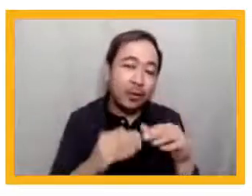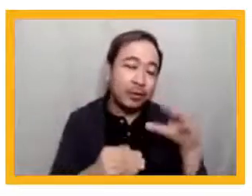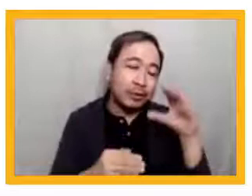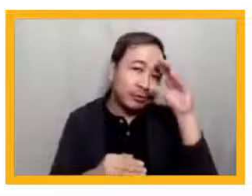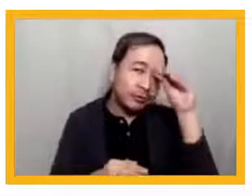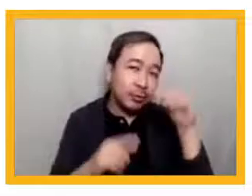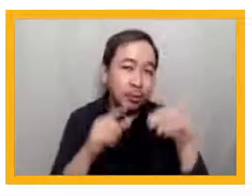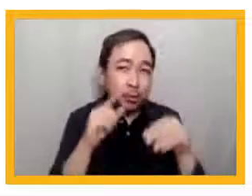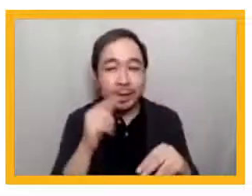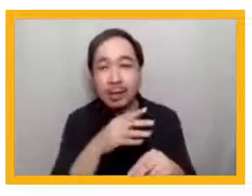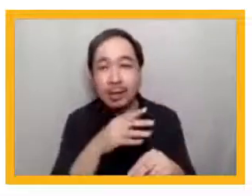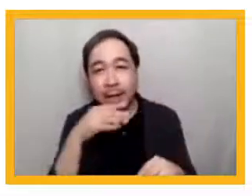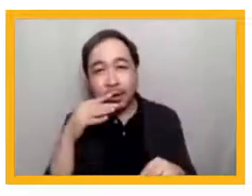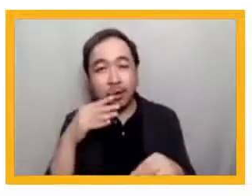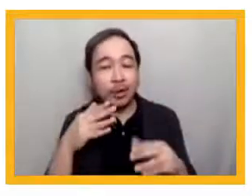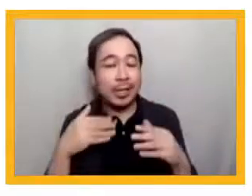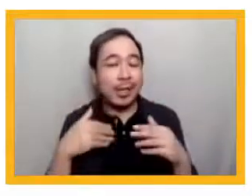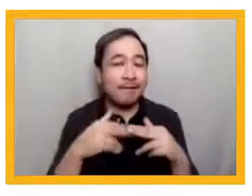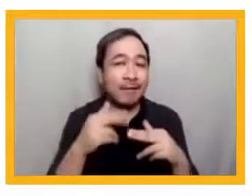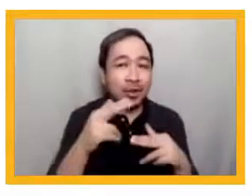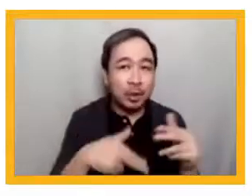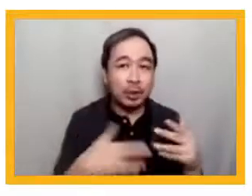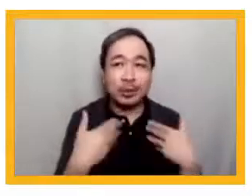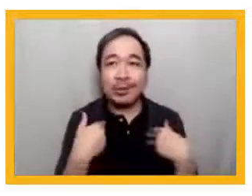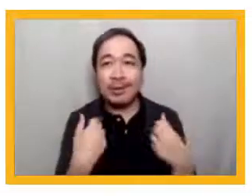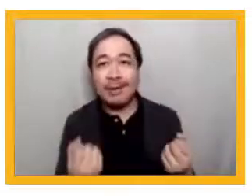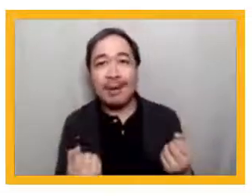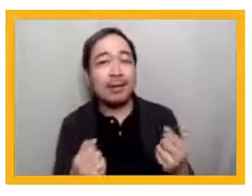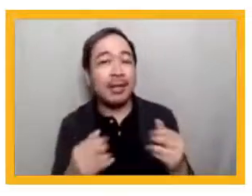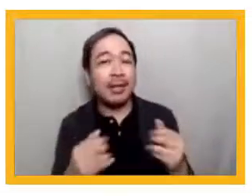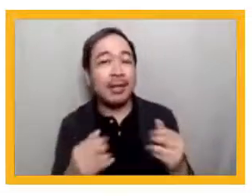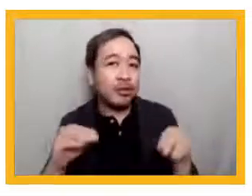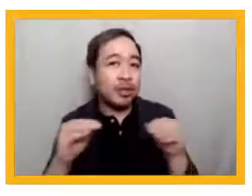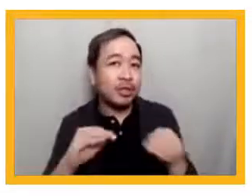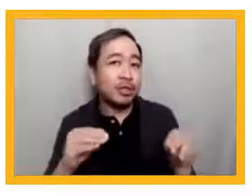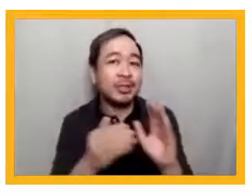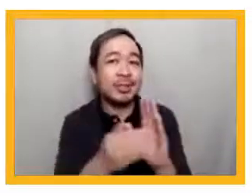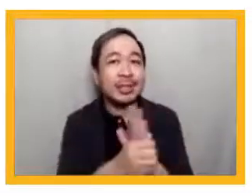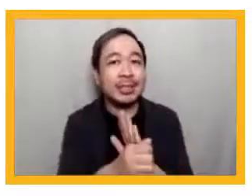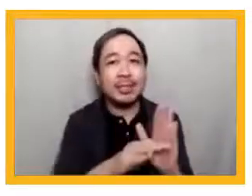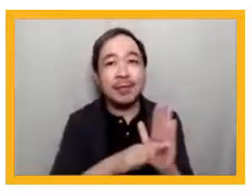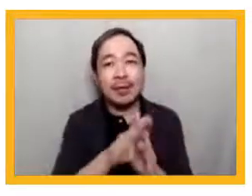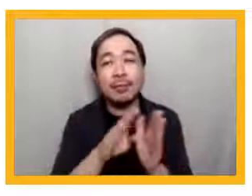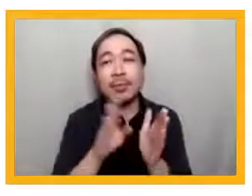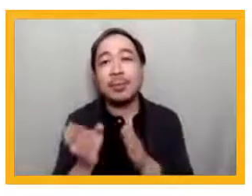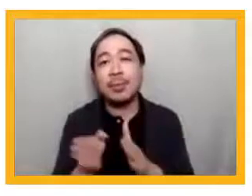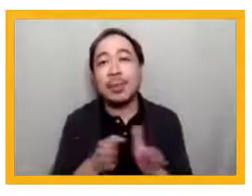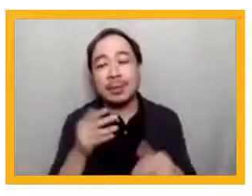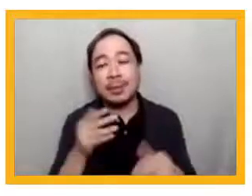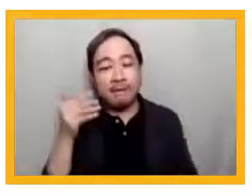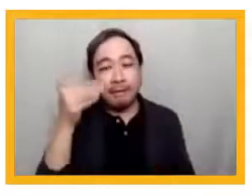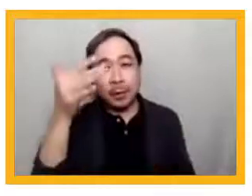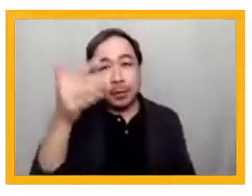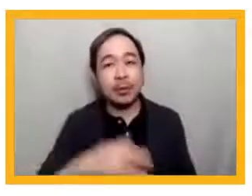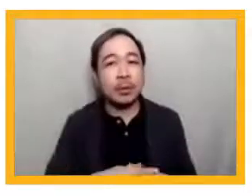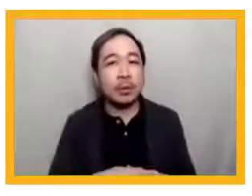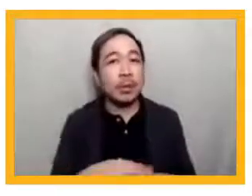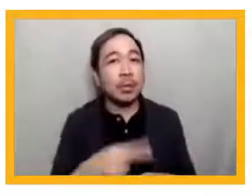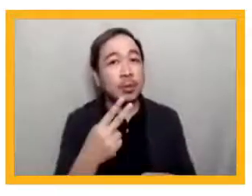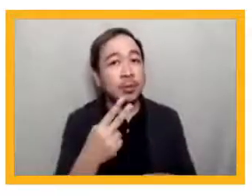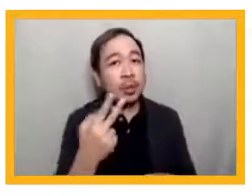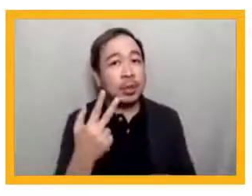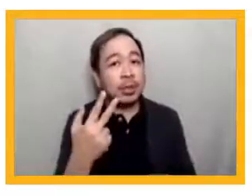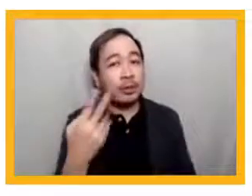agriculture, and health, interface with education and skills development to prepare the future workforce. On days two, three, and four,